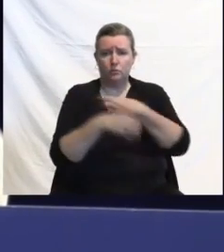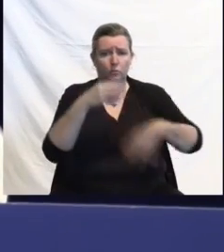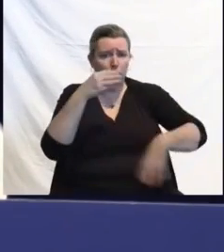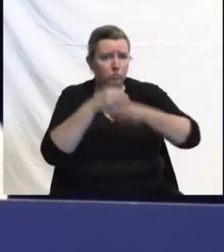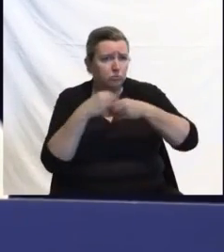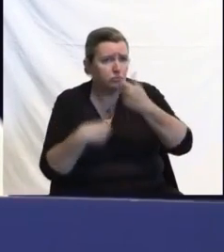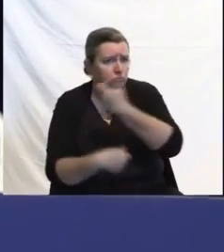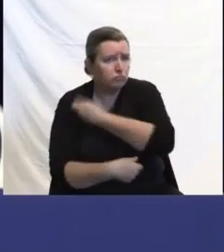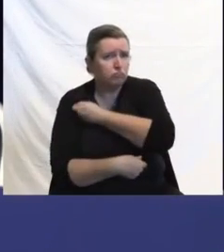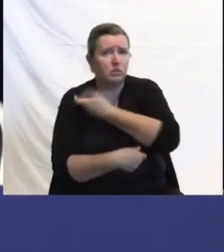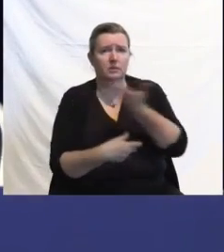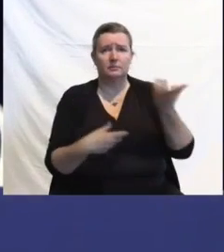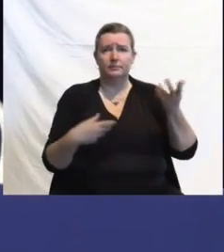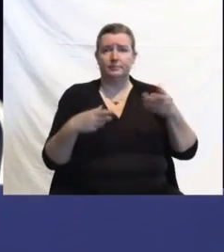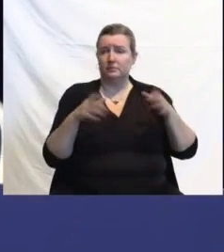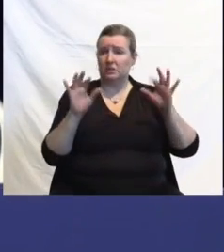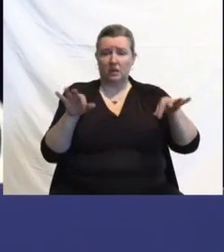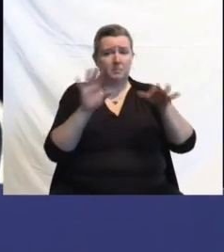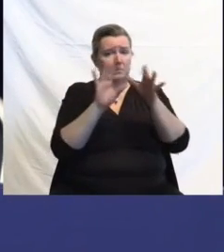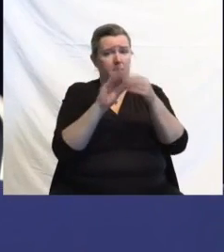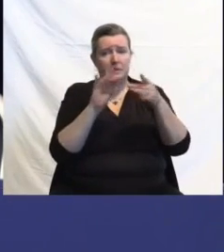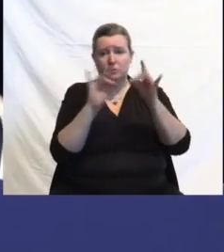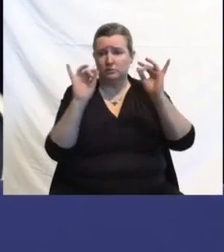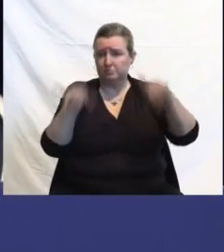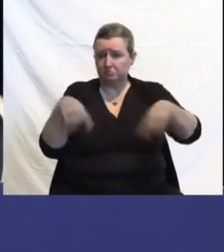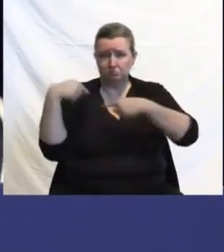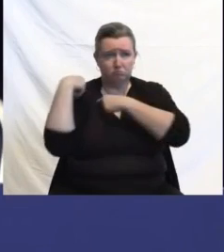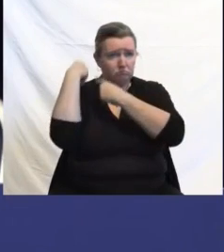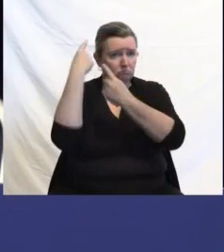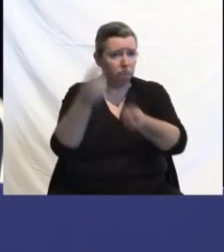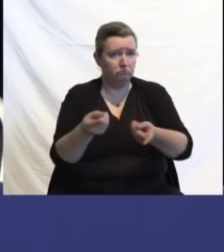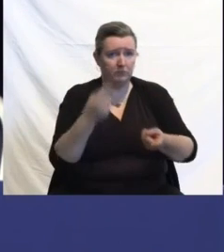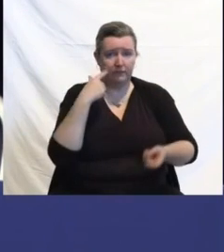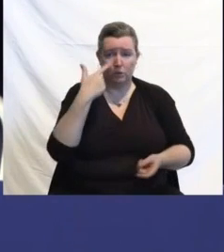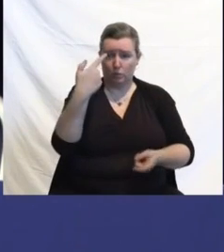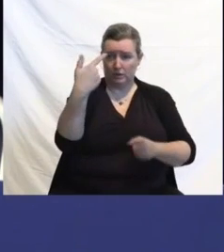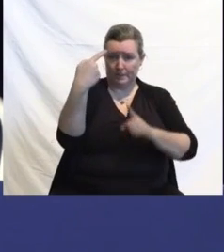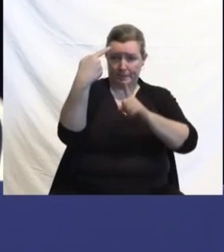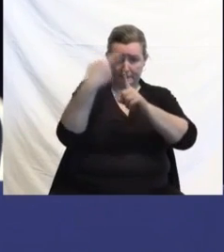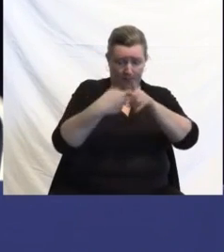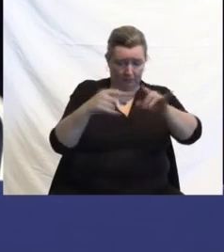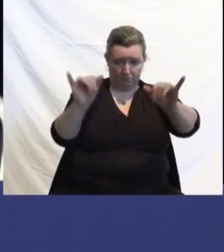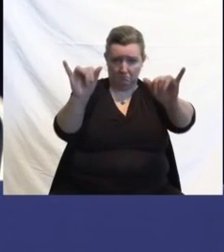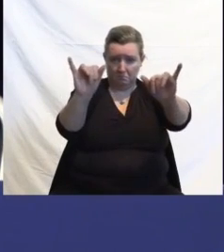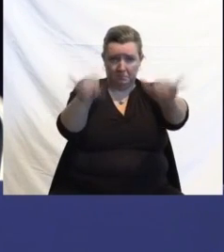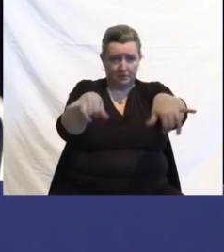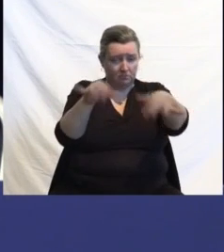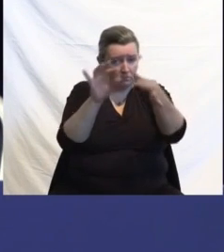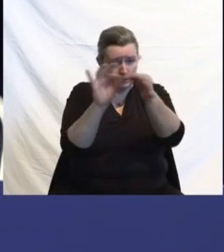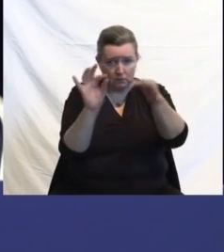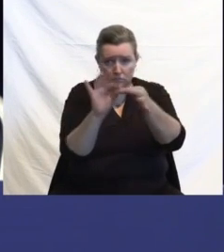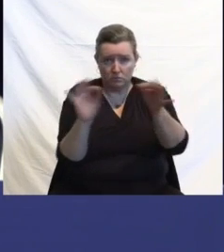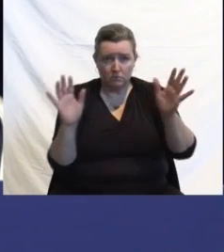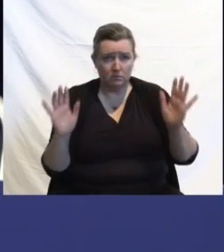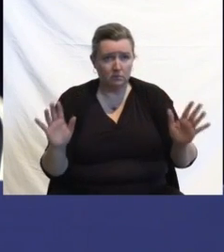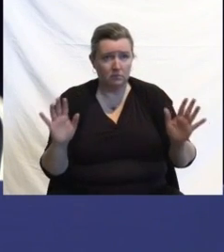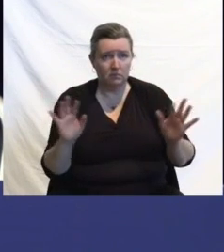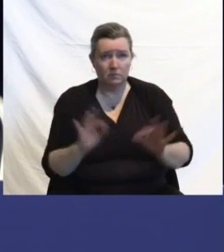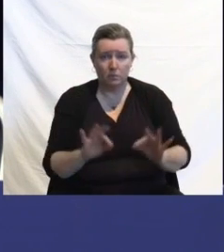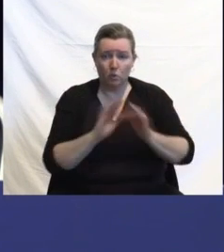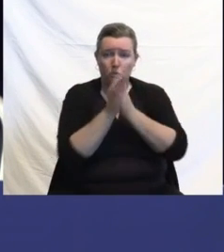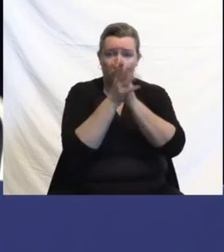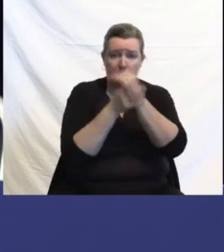message hasn't changed. We've been giving the same message now for 21 months. Good mitigation, wash your hands